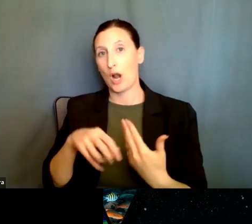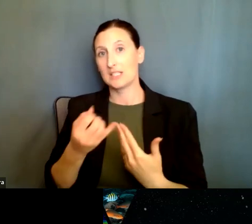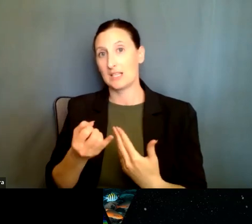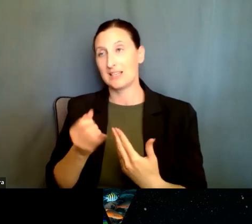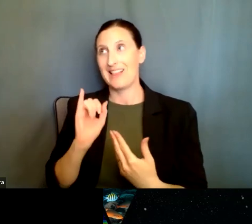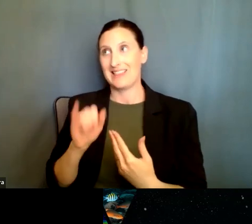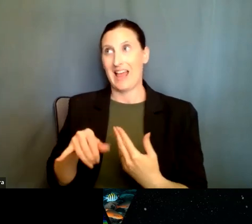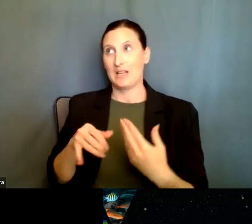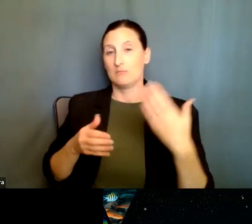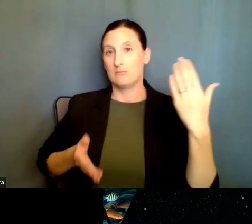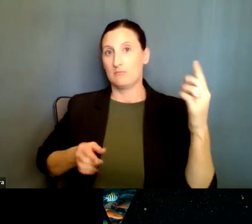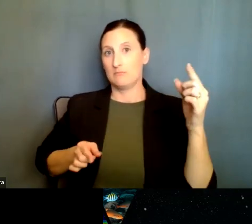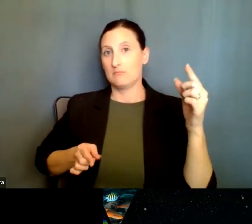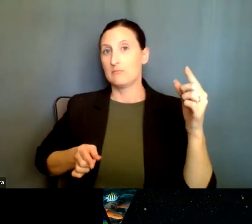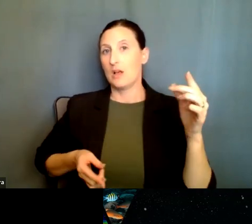is, um,